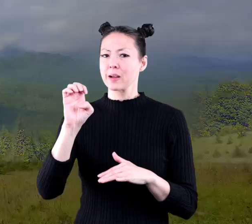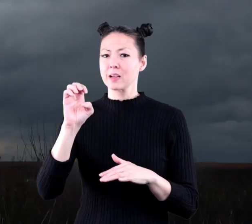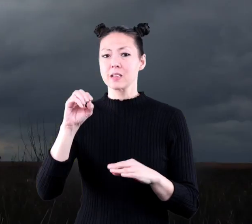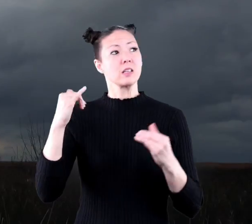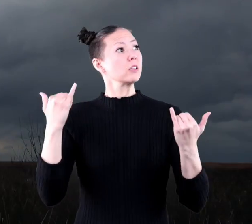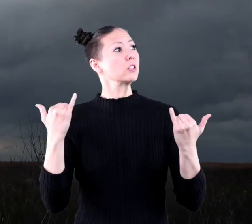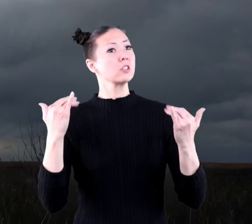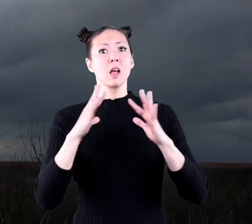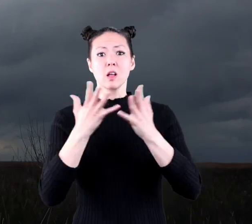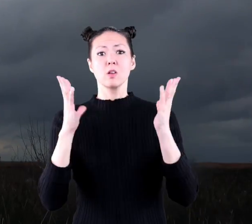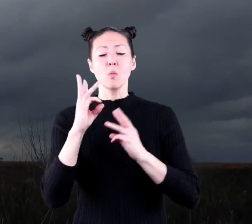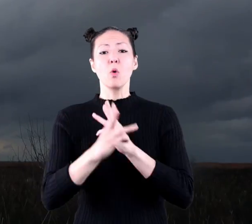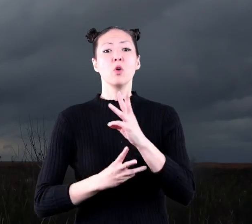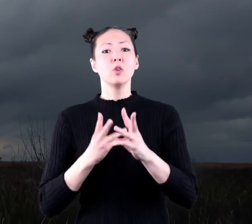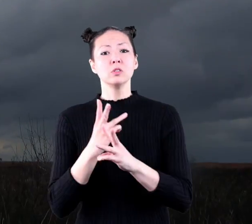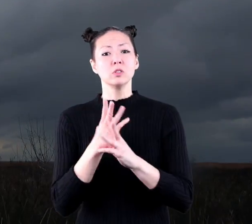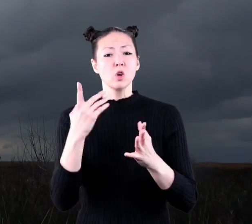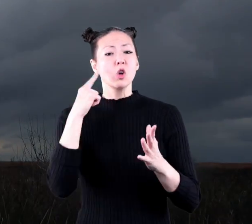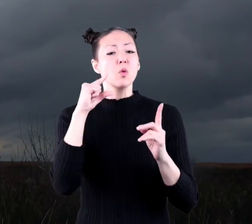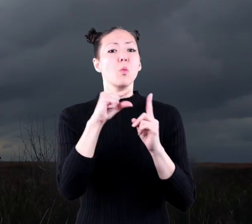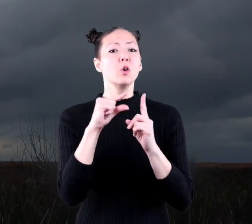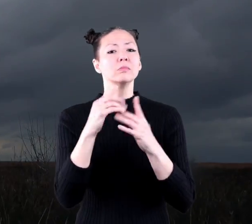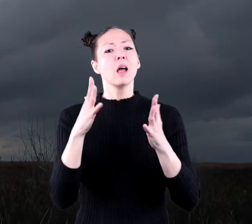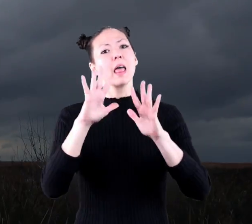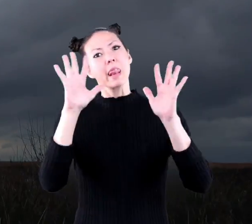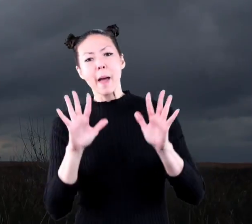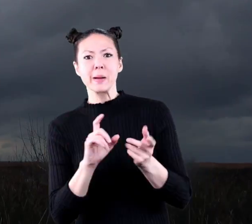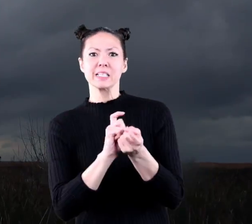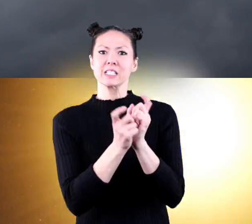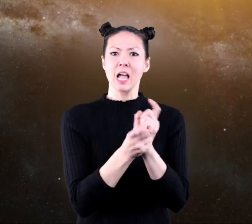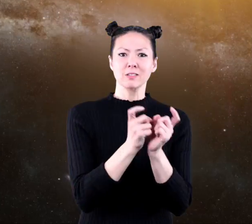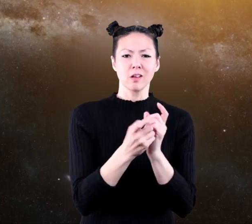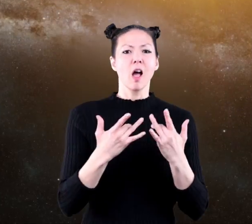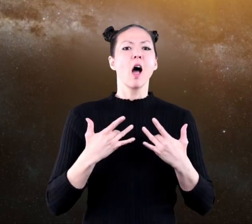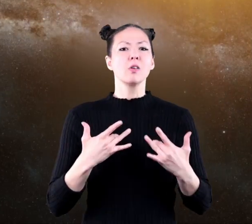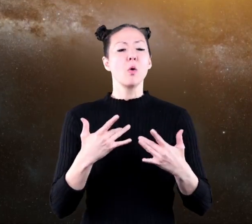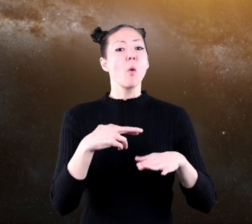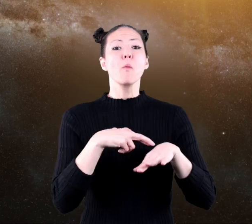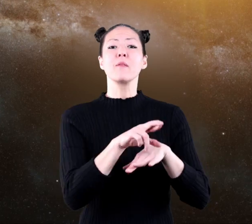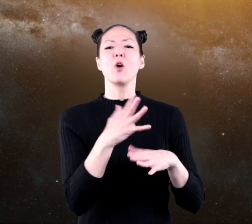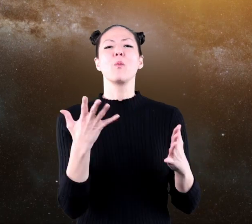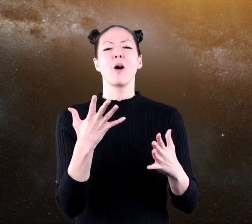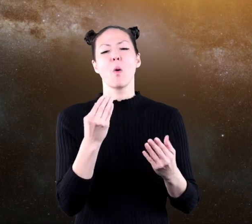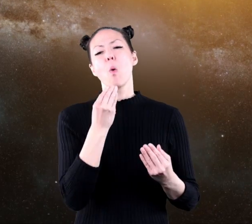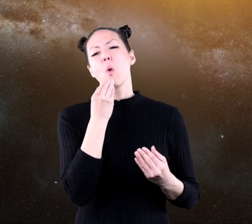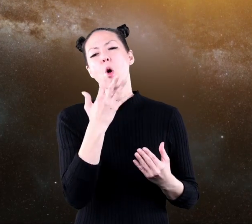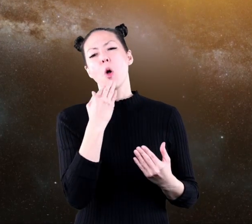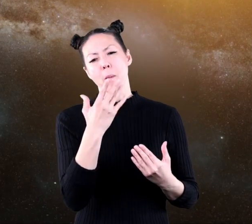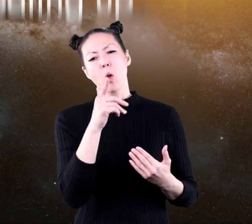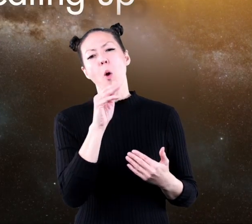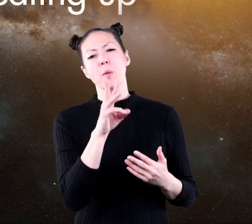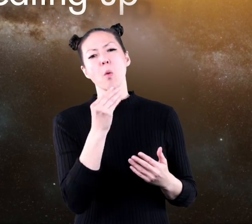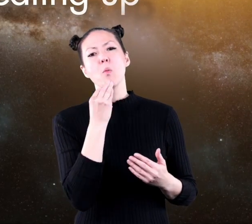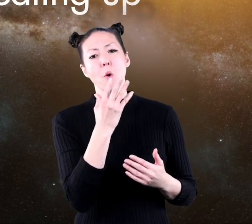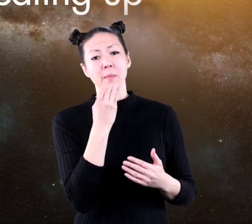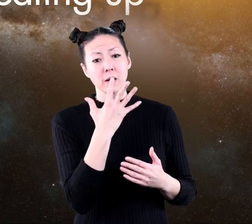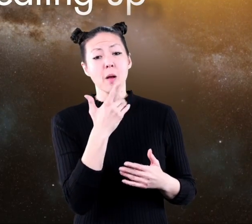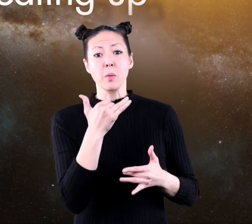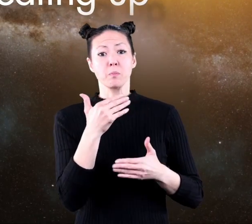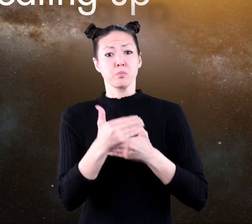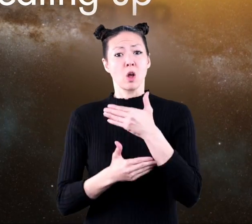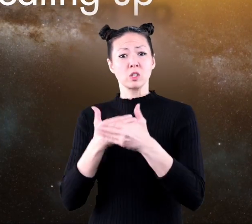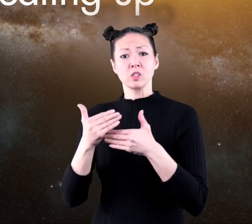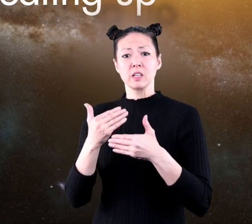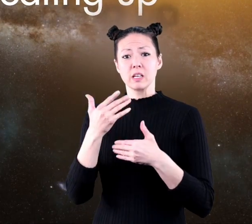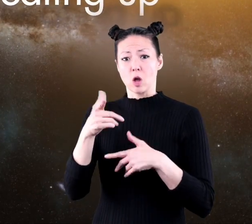In the world today, when you hear the word climate change, it usually refers to global warming or the process of the